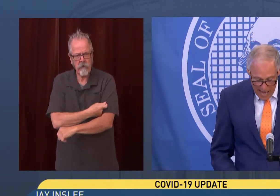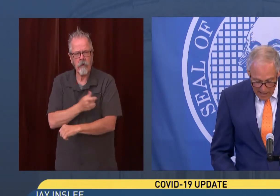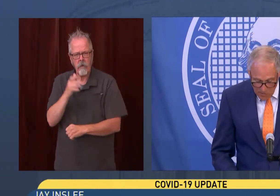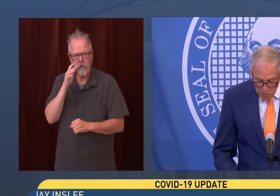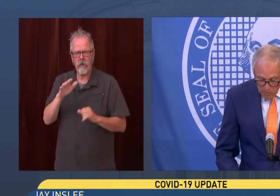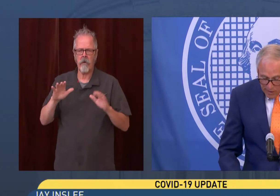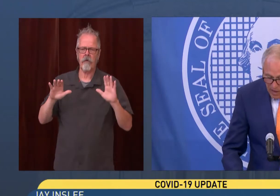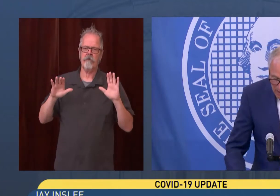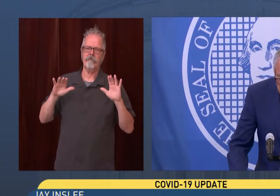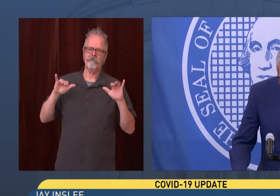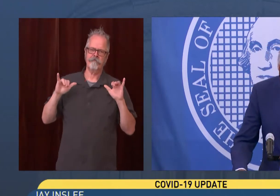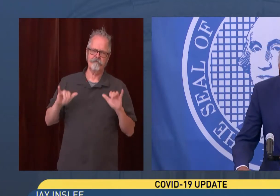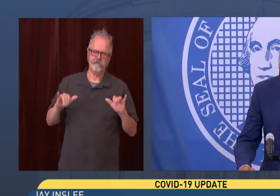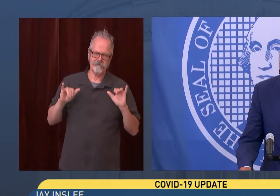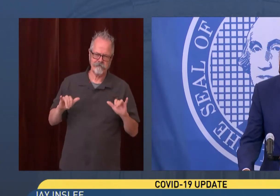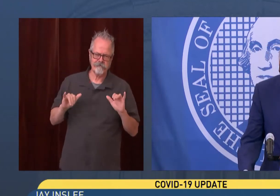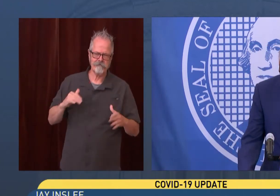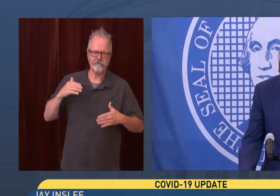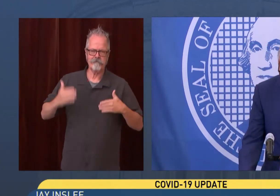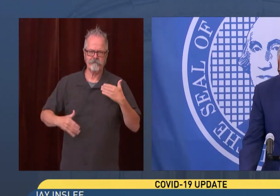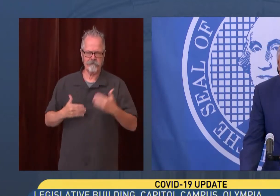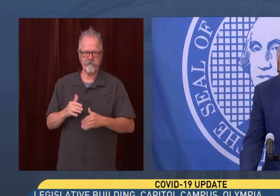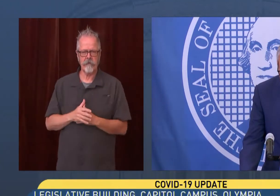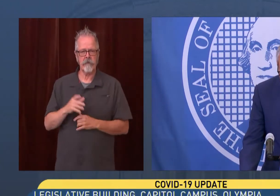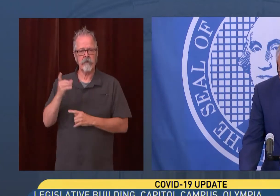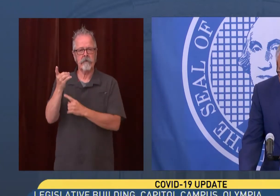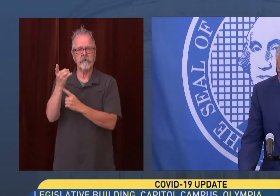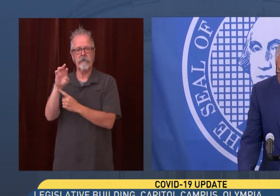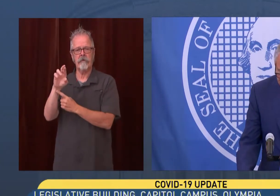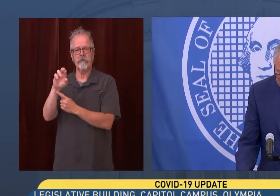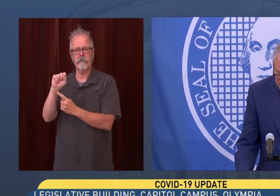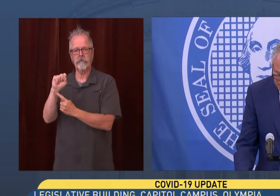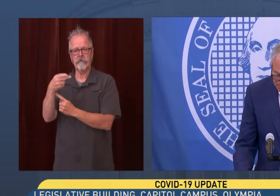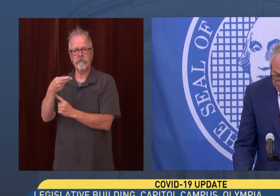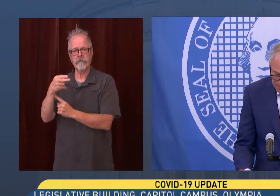With that, I'm joined by Dr. Shah. Dr. Shah, looking forward to your comments.